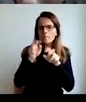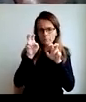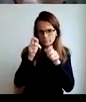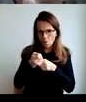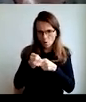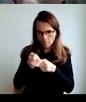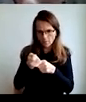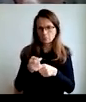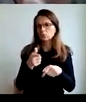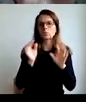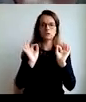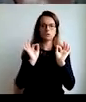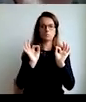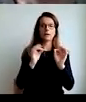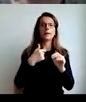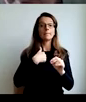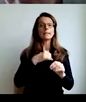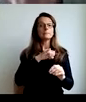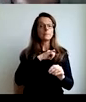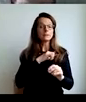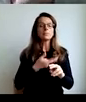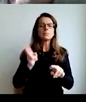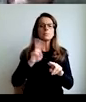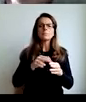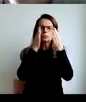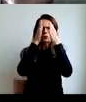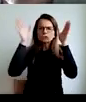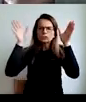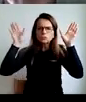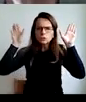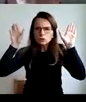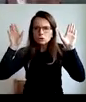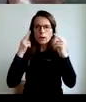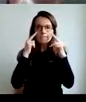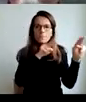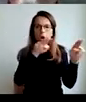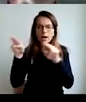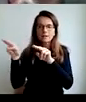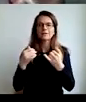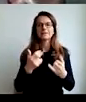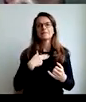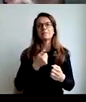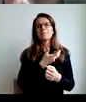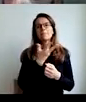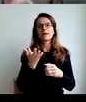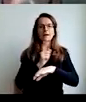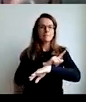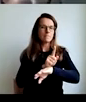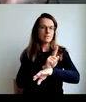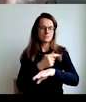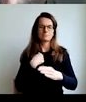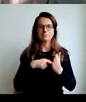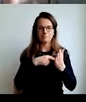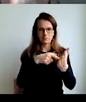A potem vzalje vzalje, najširši možni pogled. Zdaj, da sem vzalje